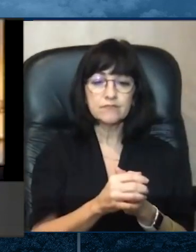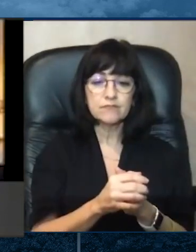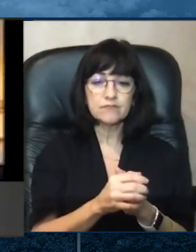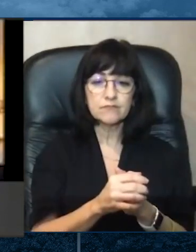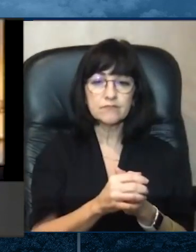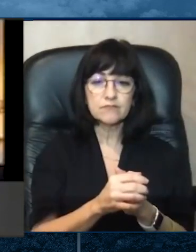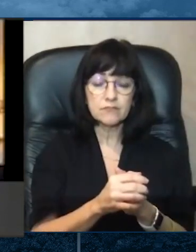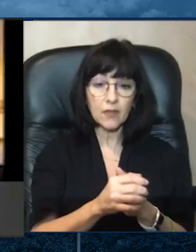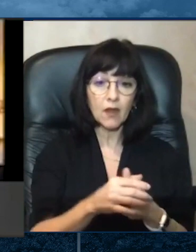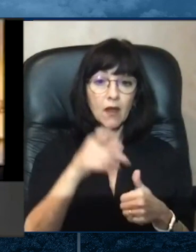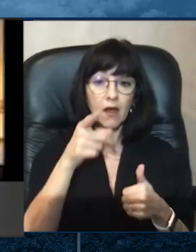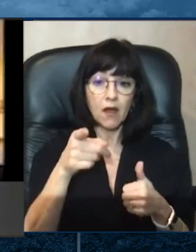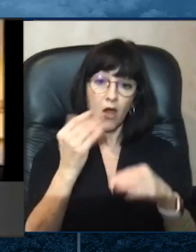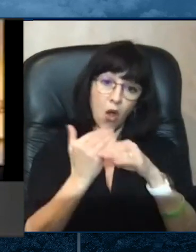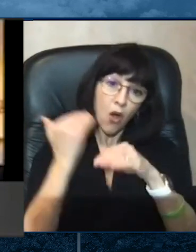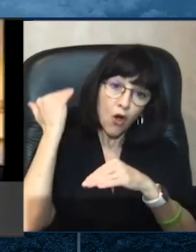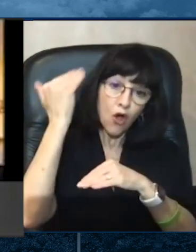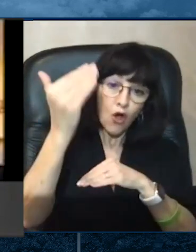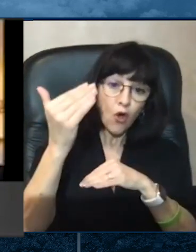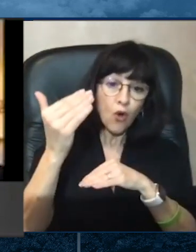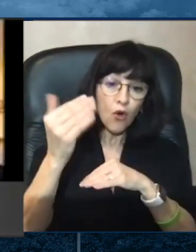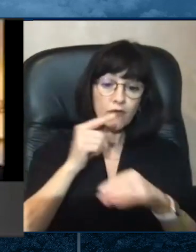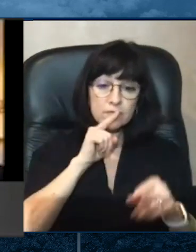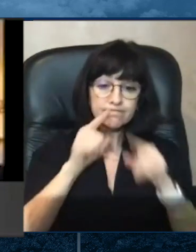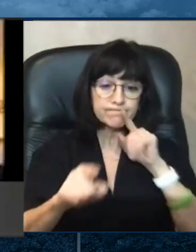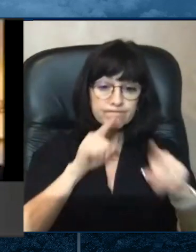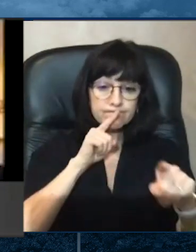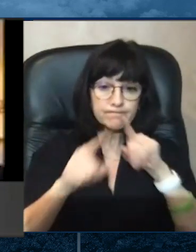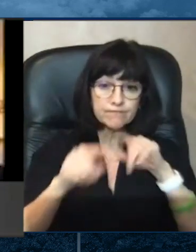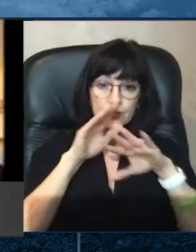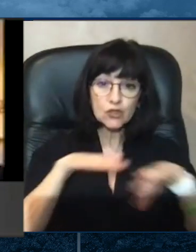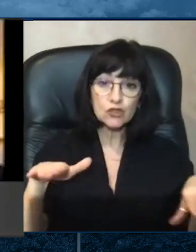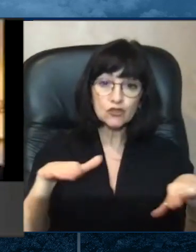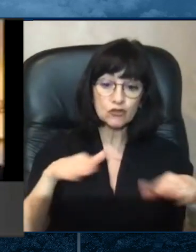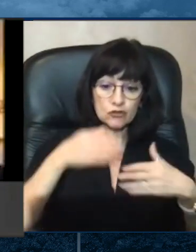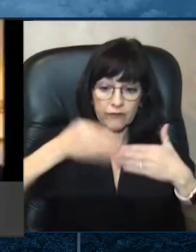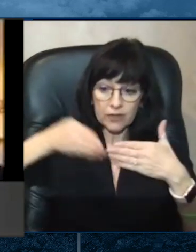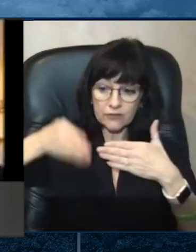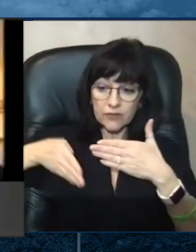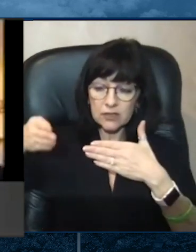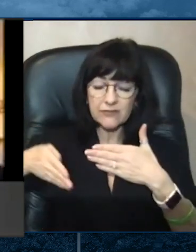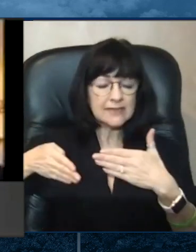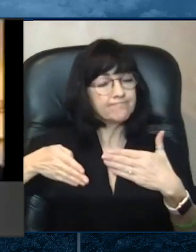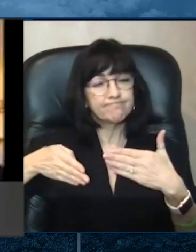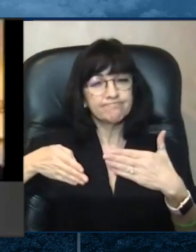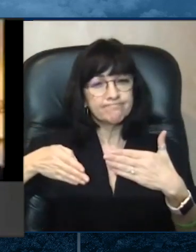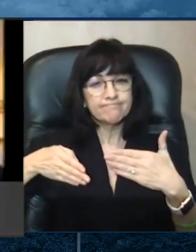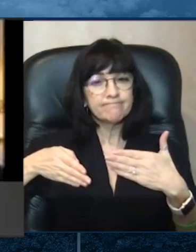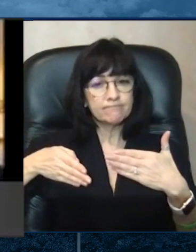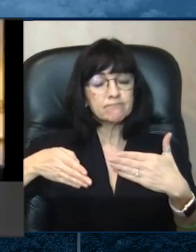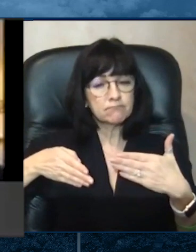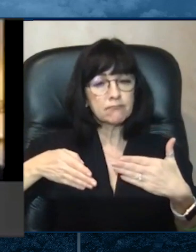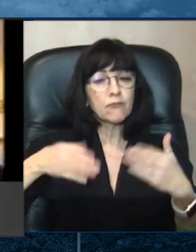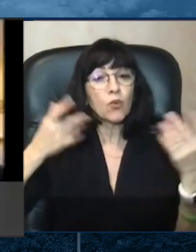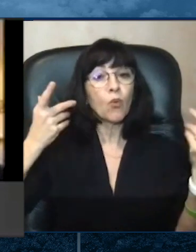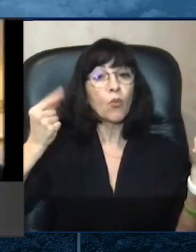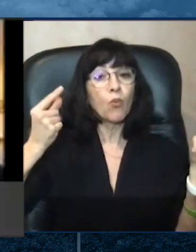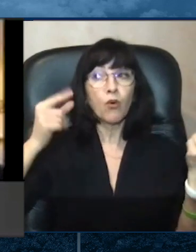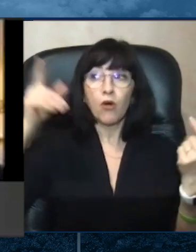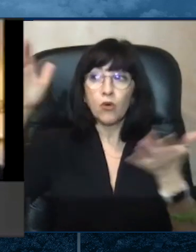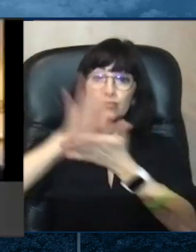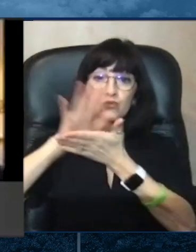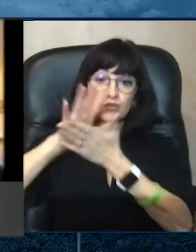for students. Que hagan su trabajo. a lo mejor, leyendo junto usted con su hijo o